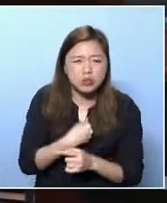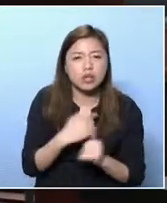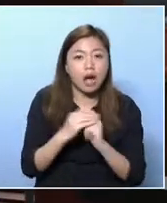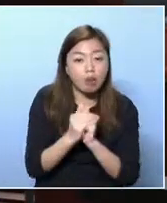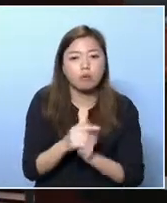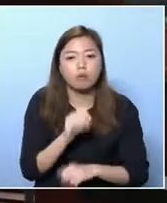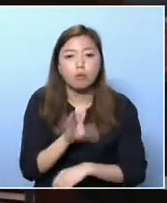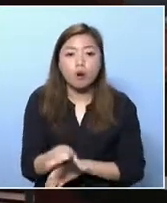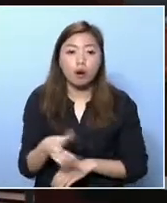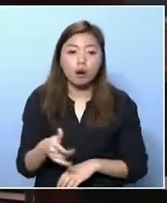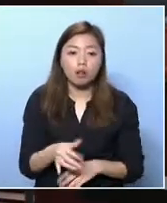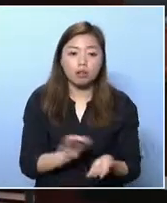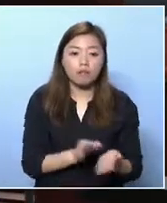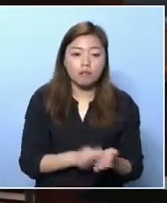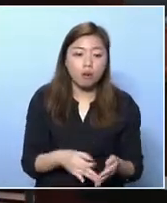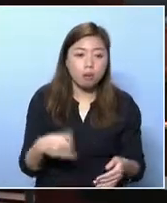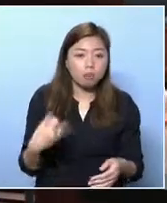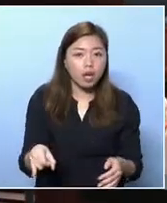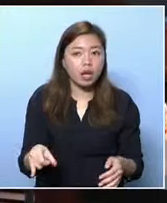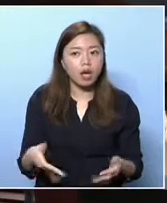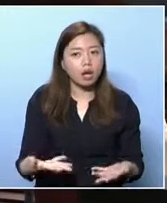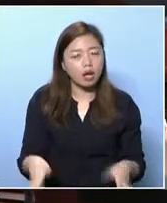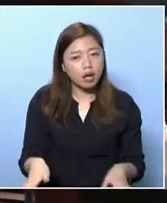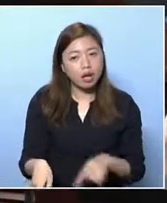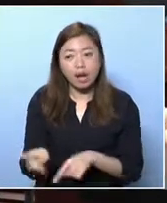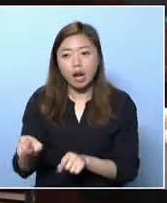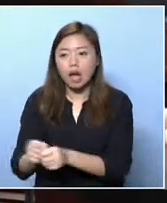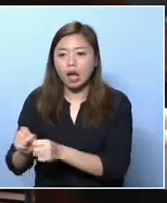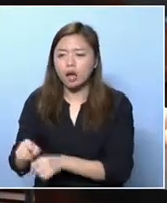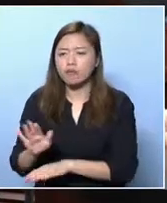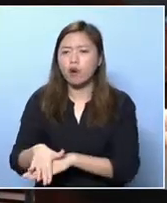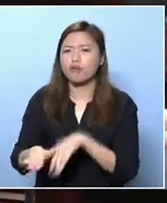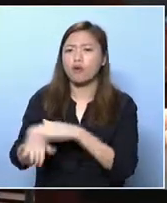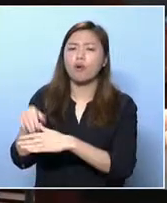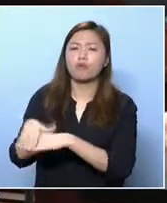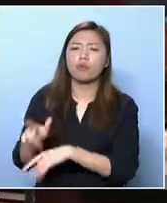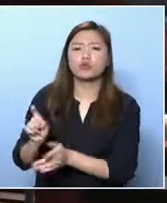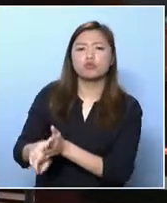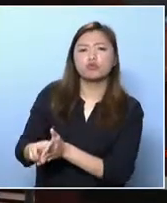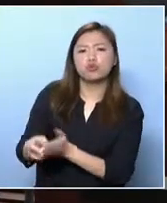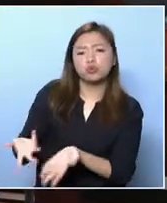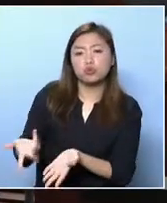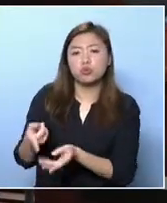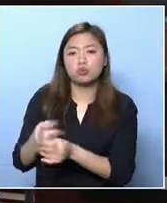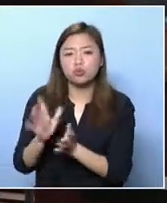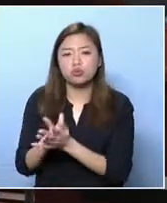needs. And when we want you to provide more for